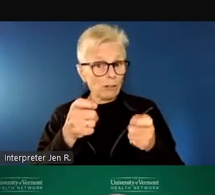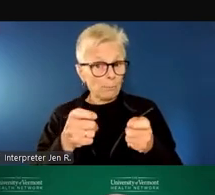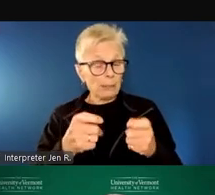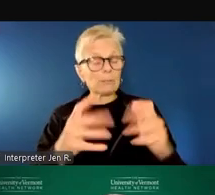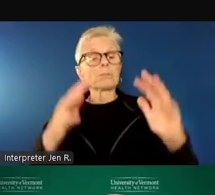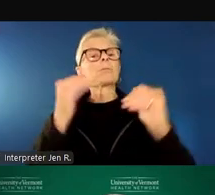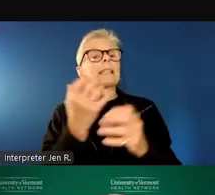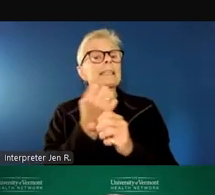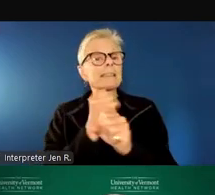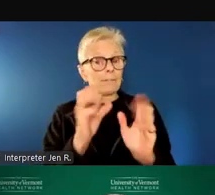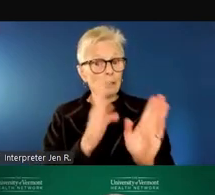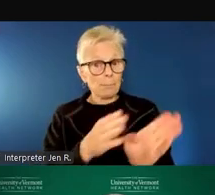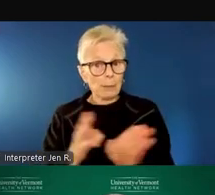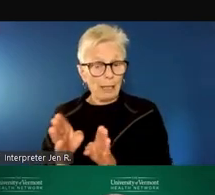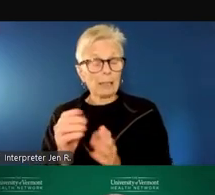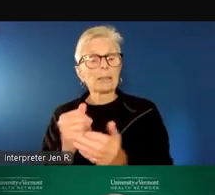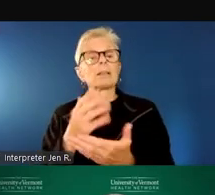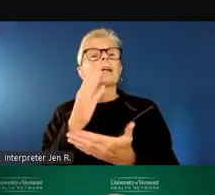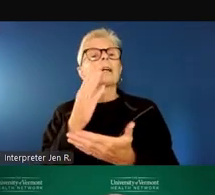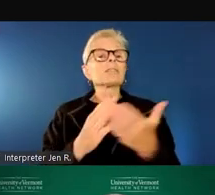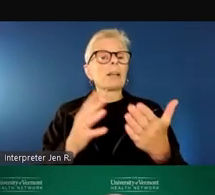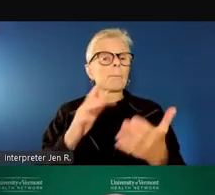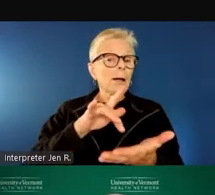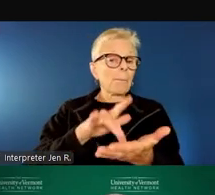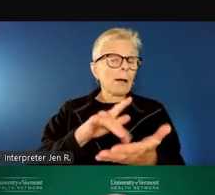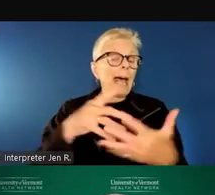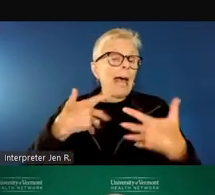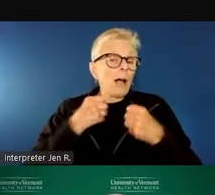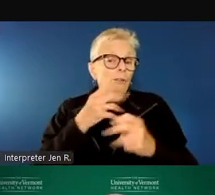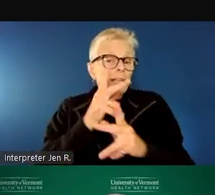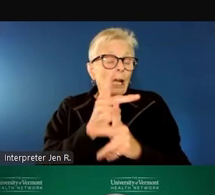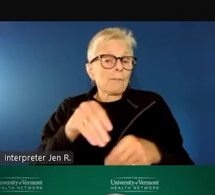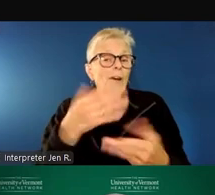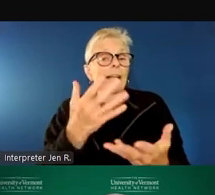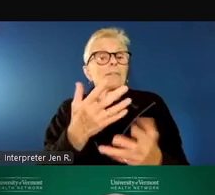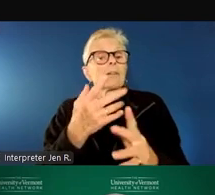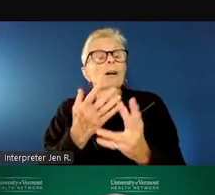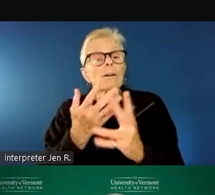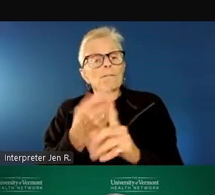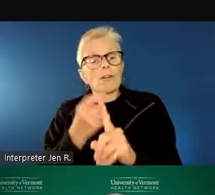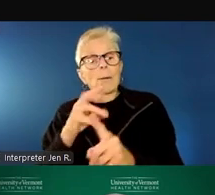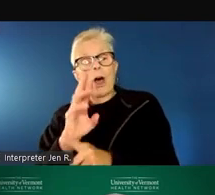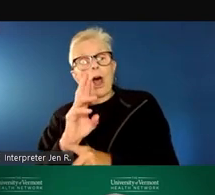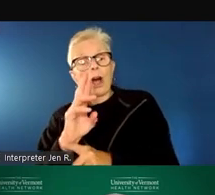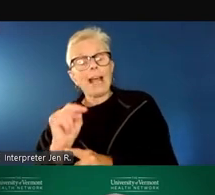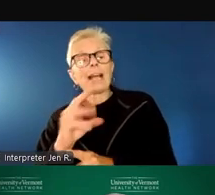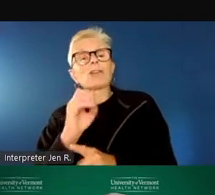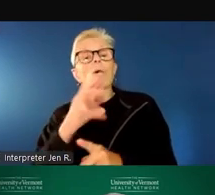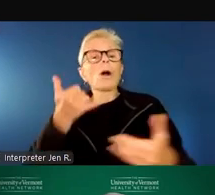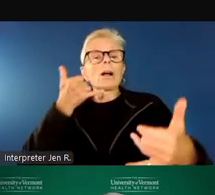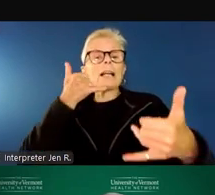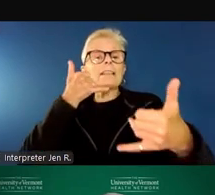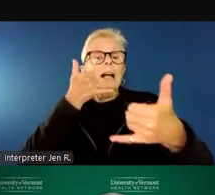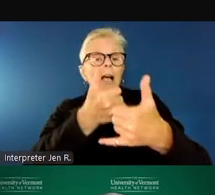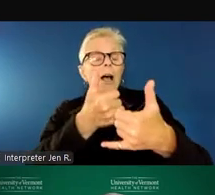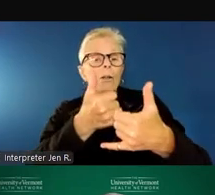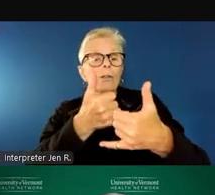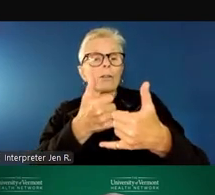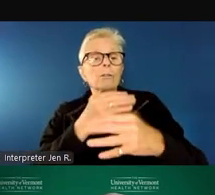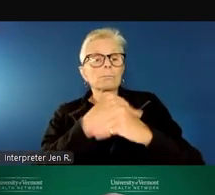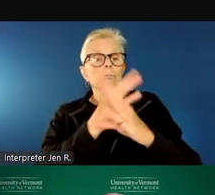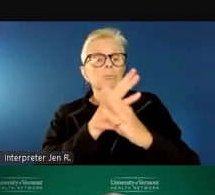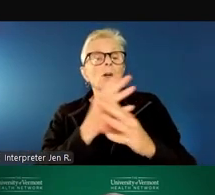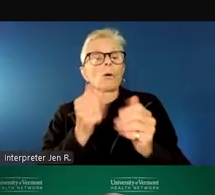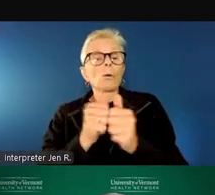planning, some medical care provided by a registered nurse or through a telehealth appointment with a medical provider, including